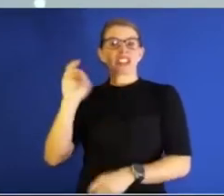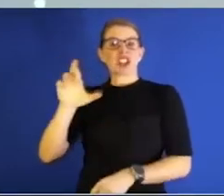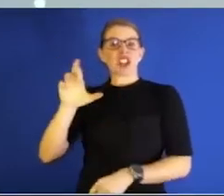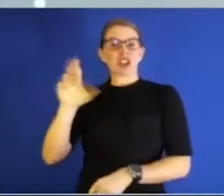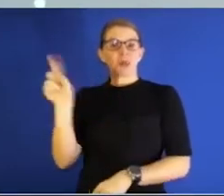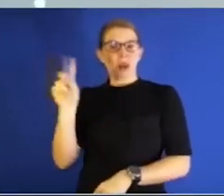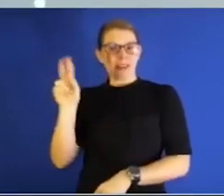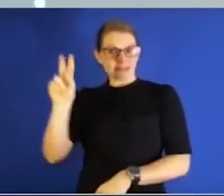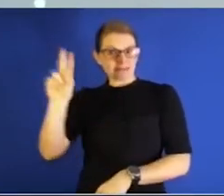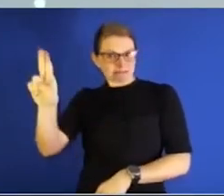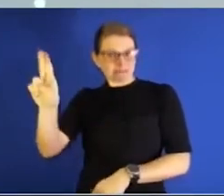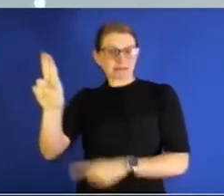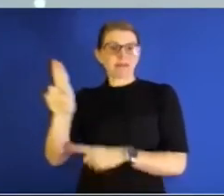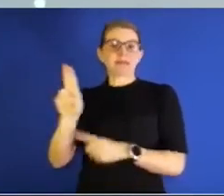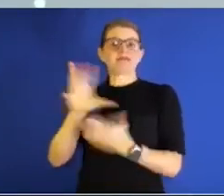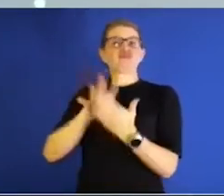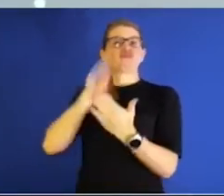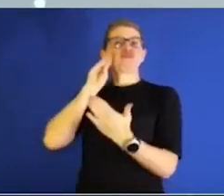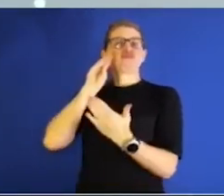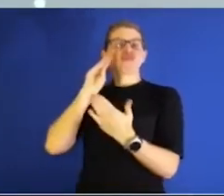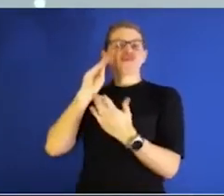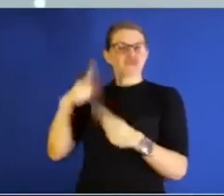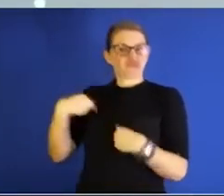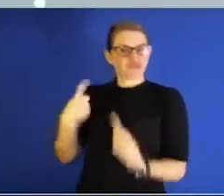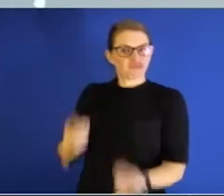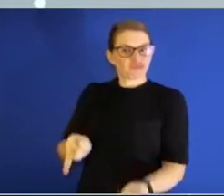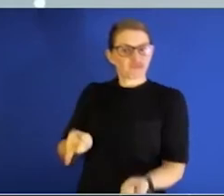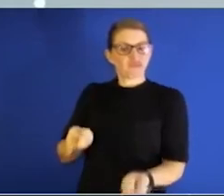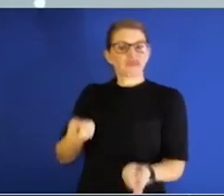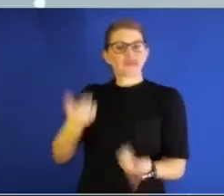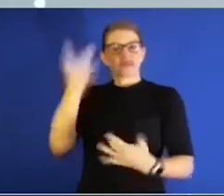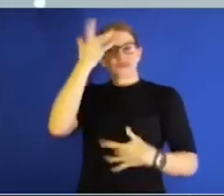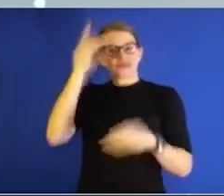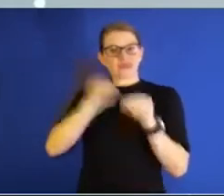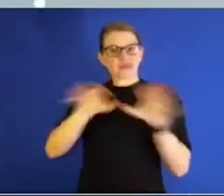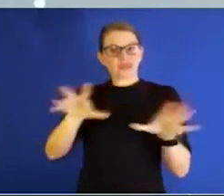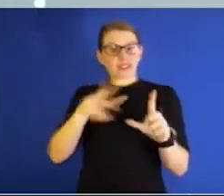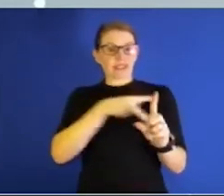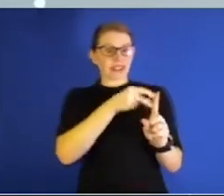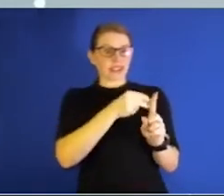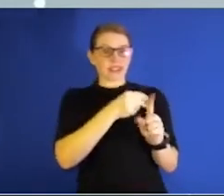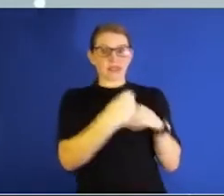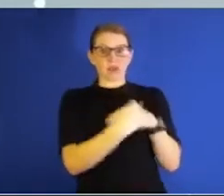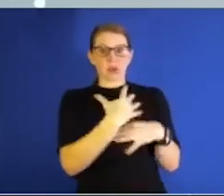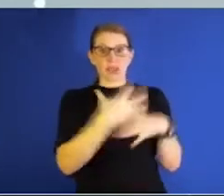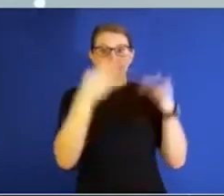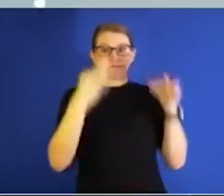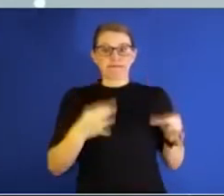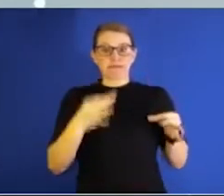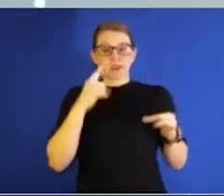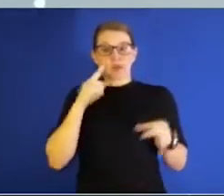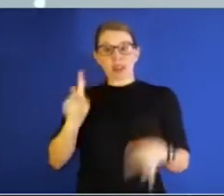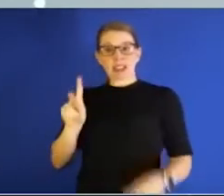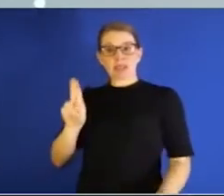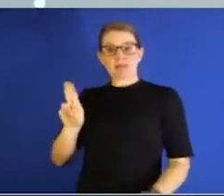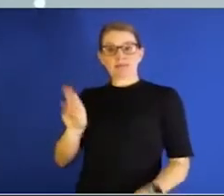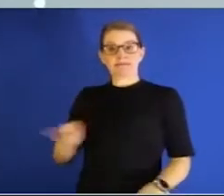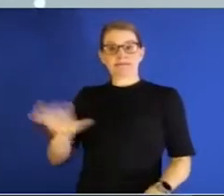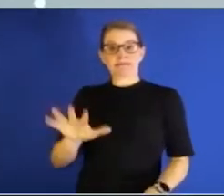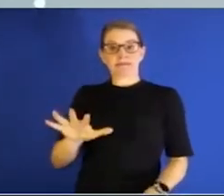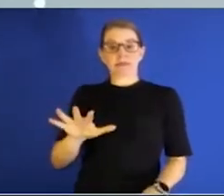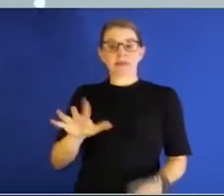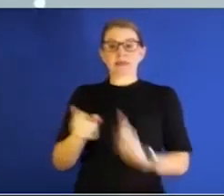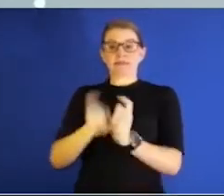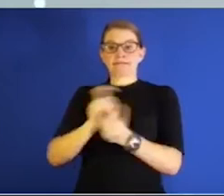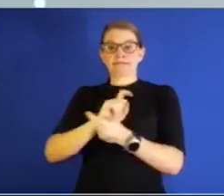KU has learned during this pandemic and how vaccines are now influencing decisions on the KU campus, plus the changes that are now being made